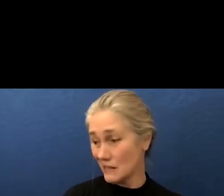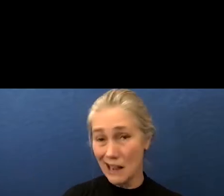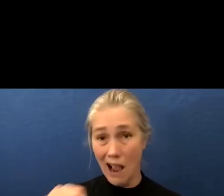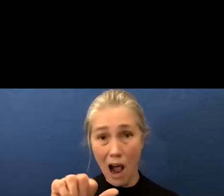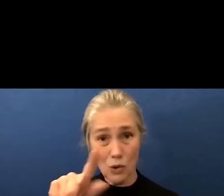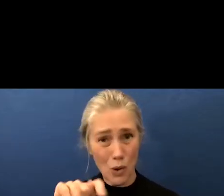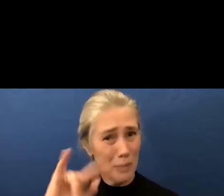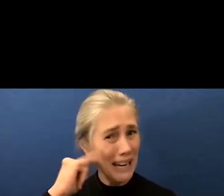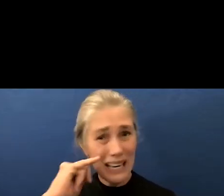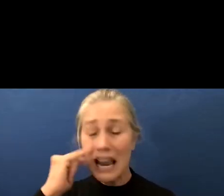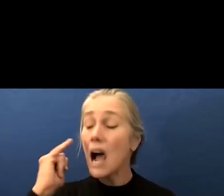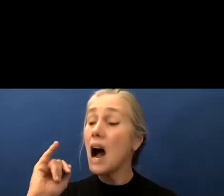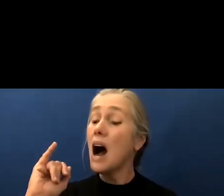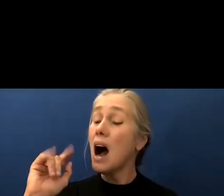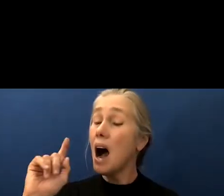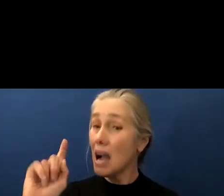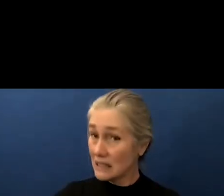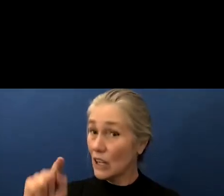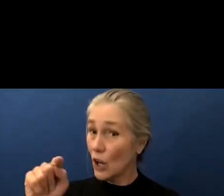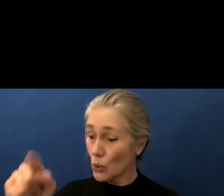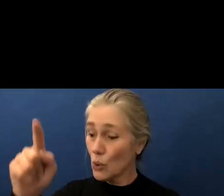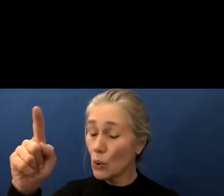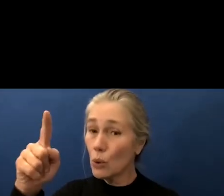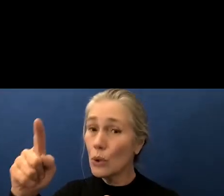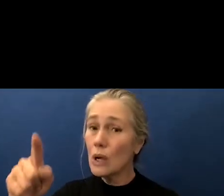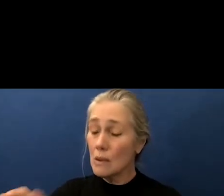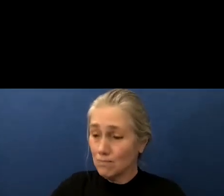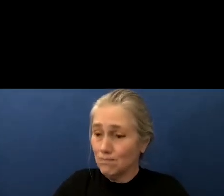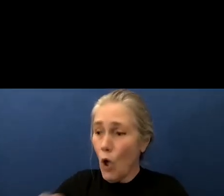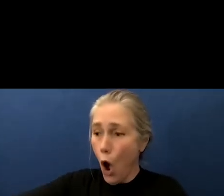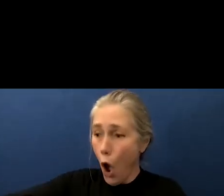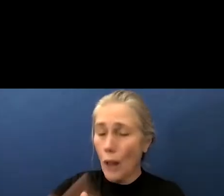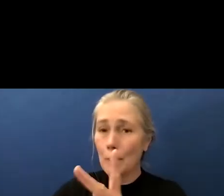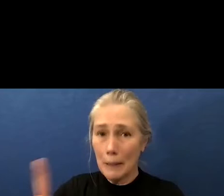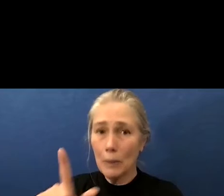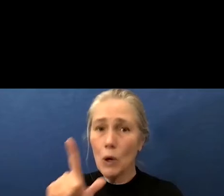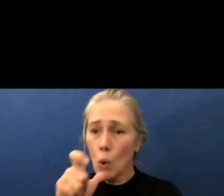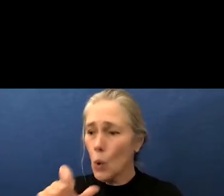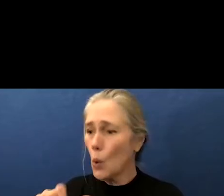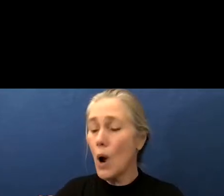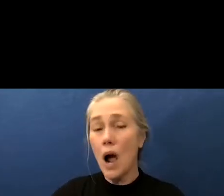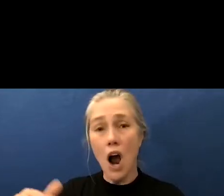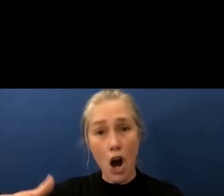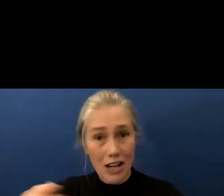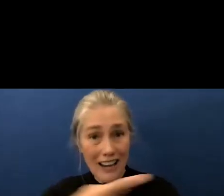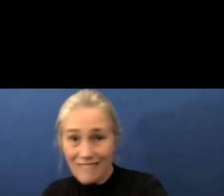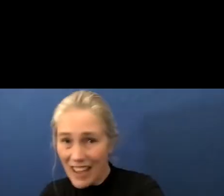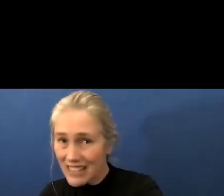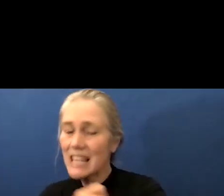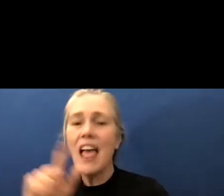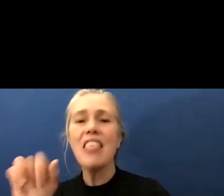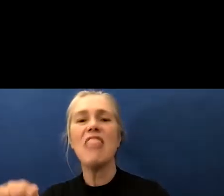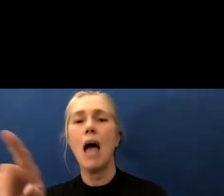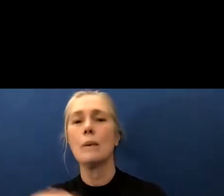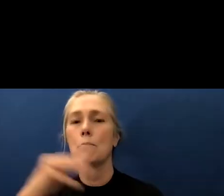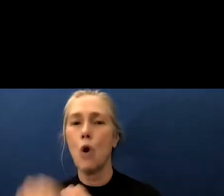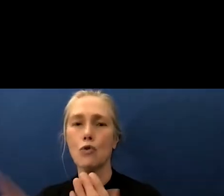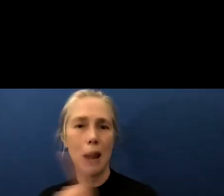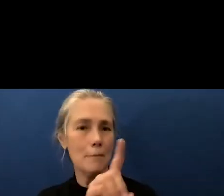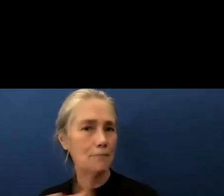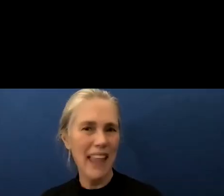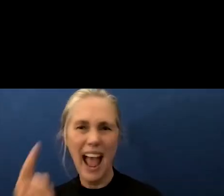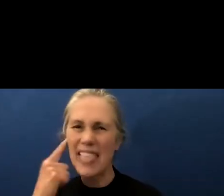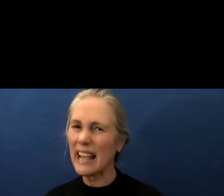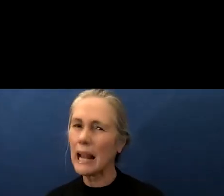and staff in the random testing program your program is discriminatory and has no value I would go as far as calling it harassment